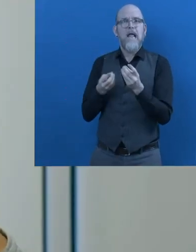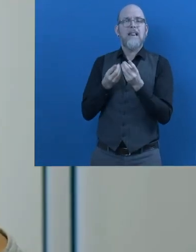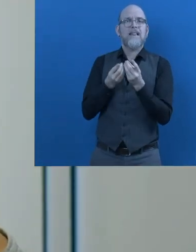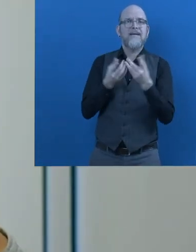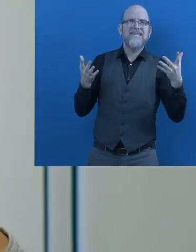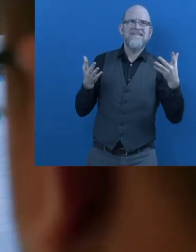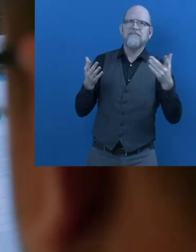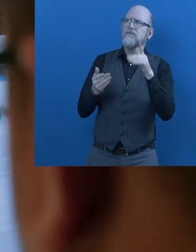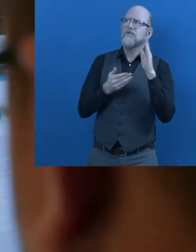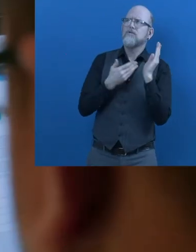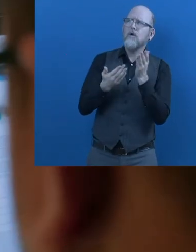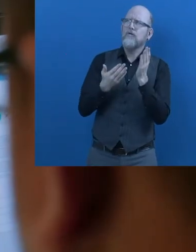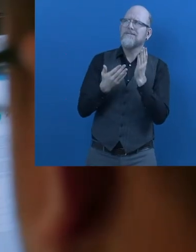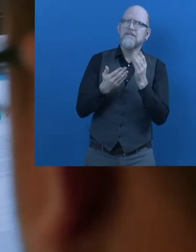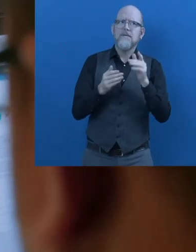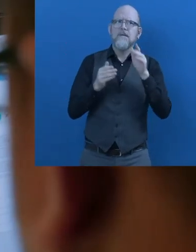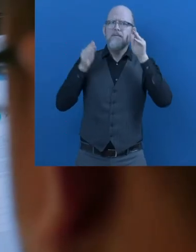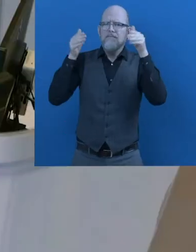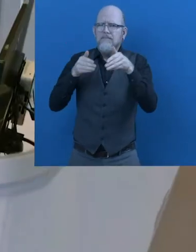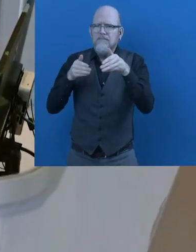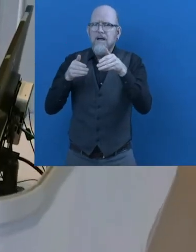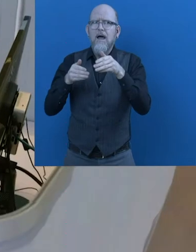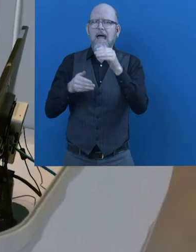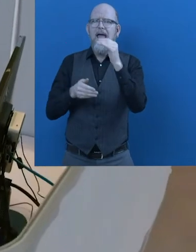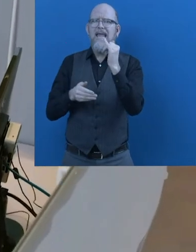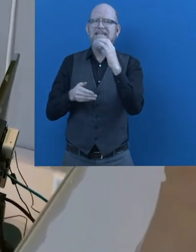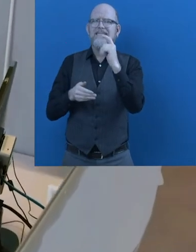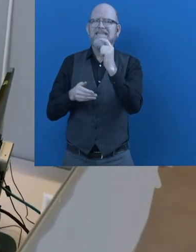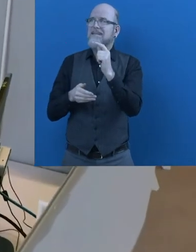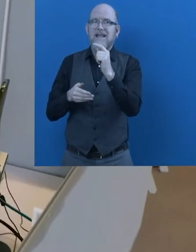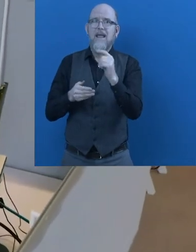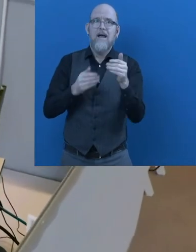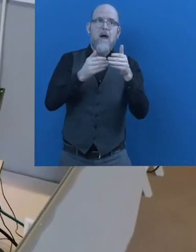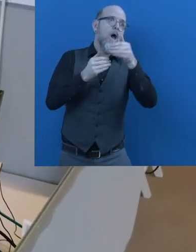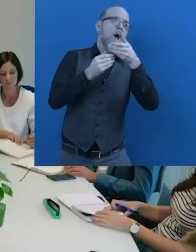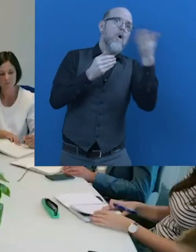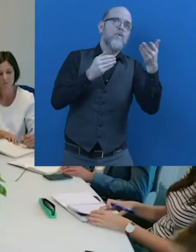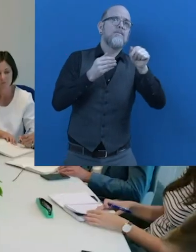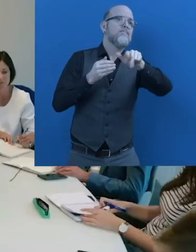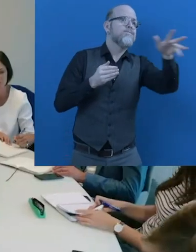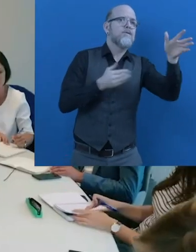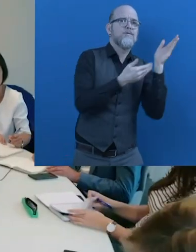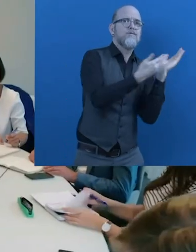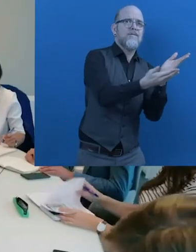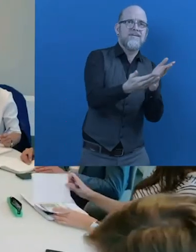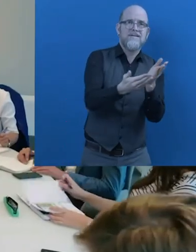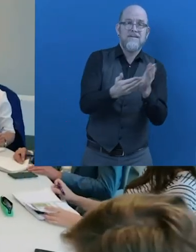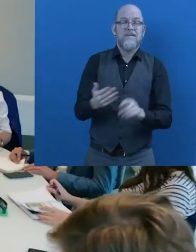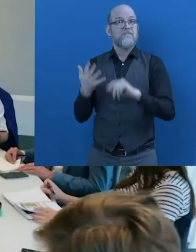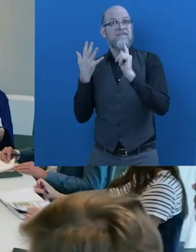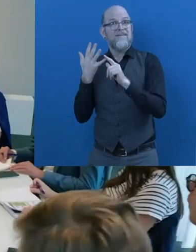in services even outside ICT. And last but not least,